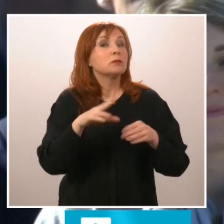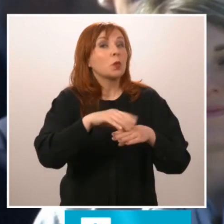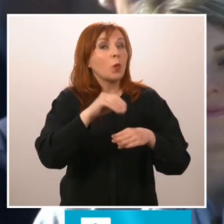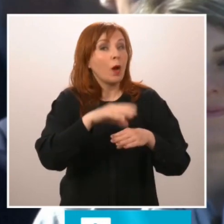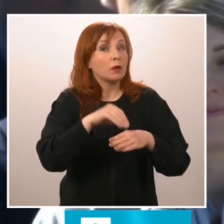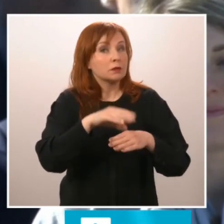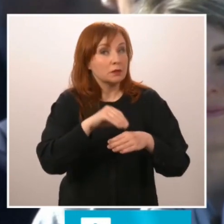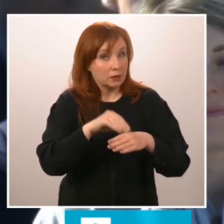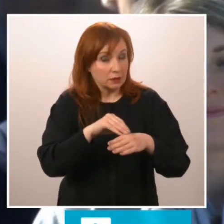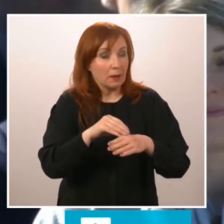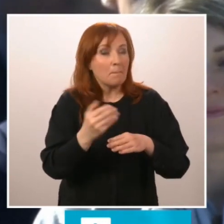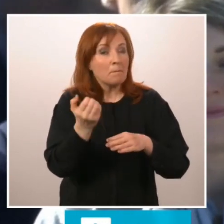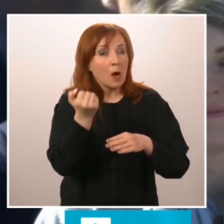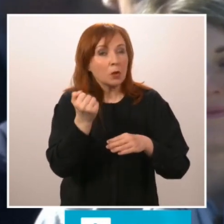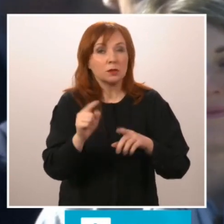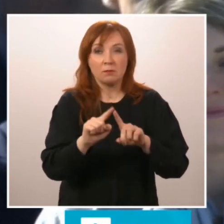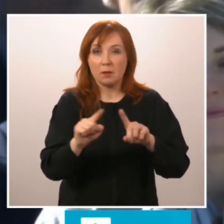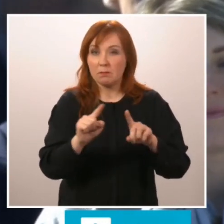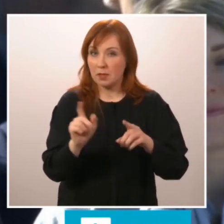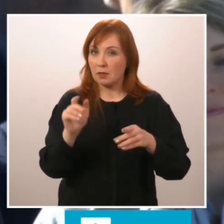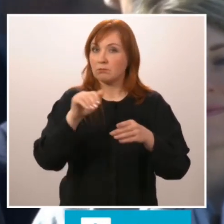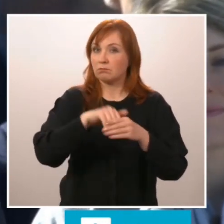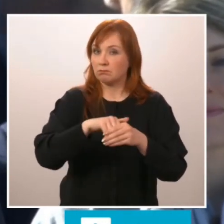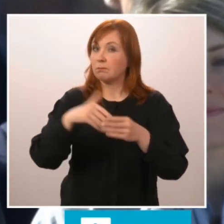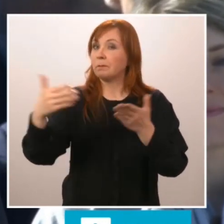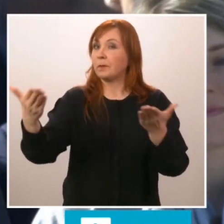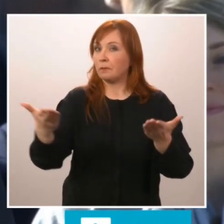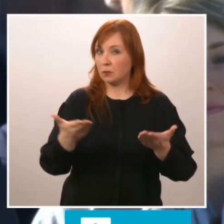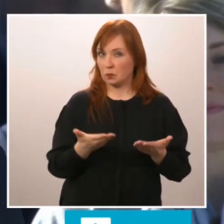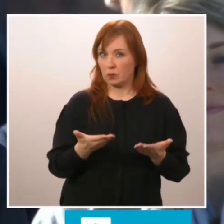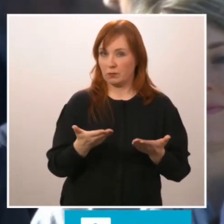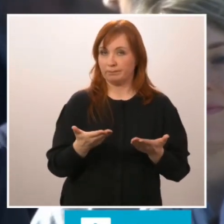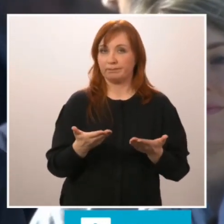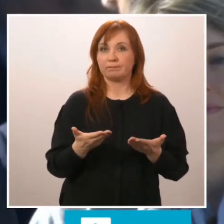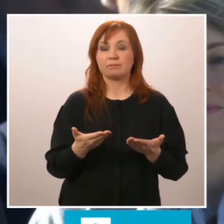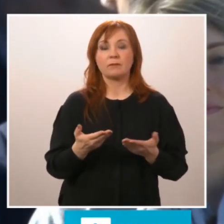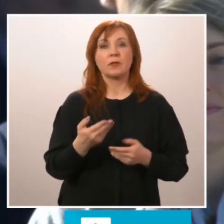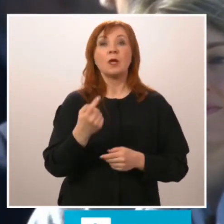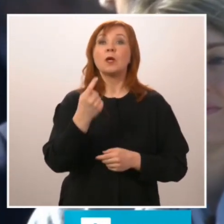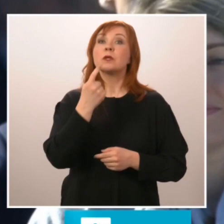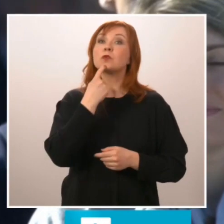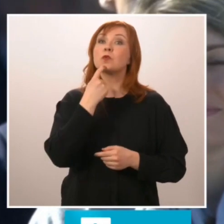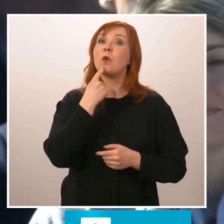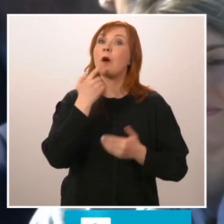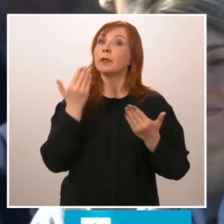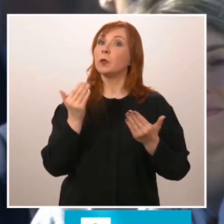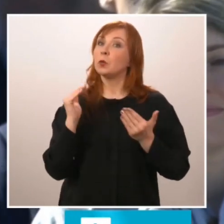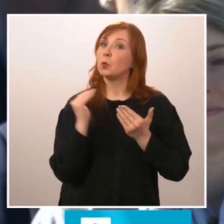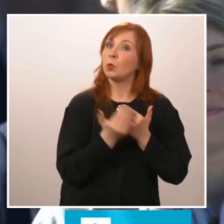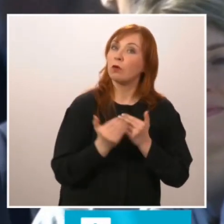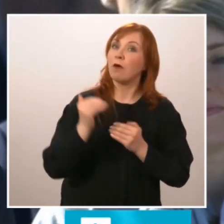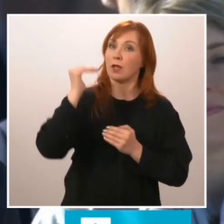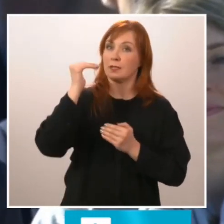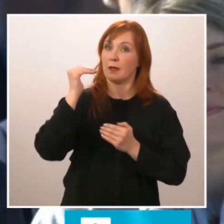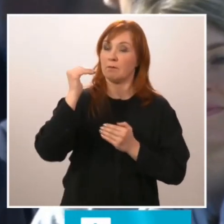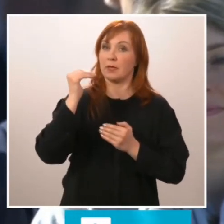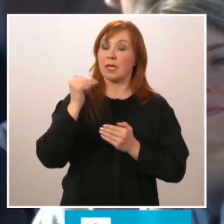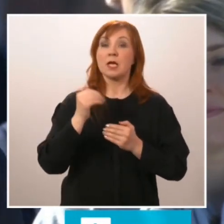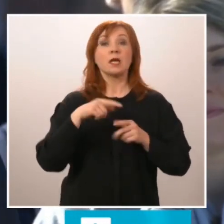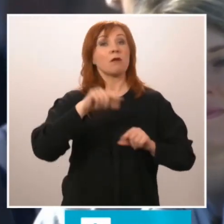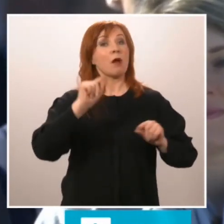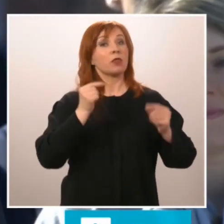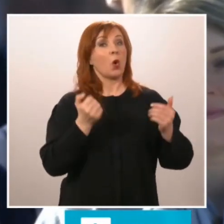as soon as possible. Finland is safer and NATO is stronger